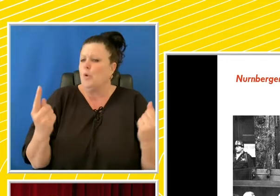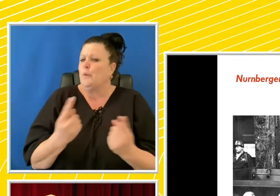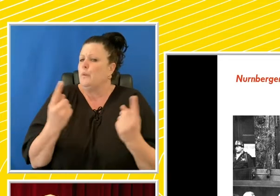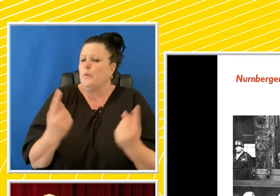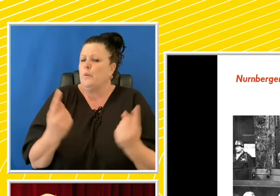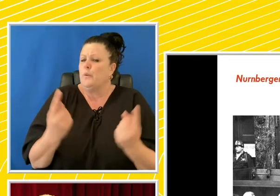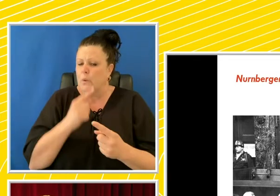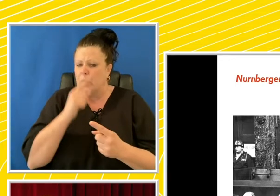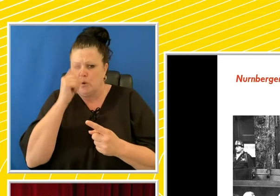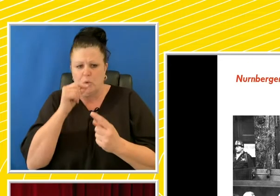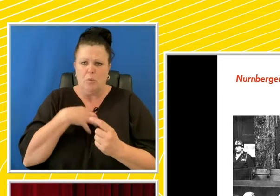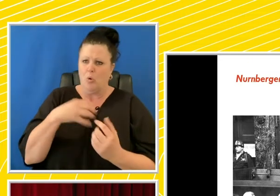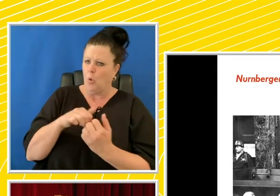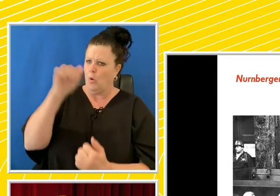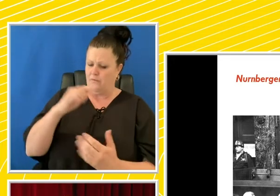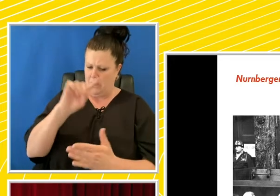be who was more qualified?